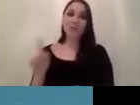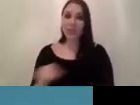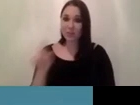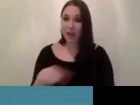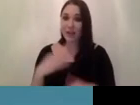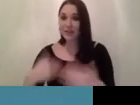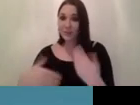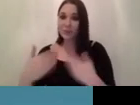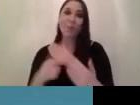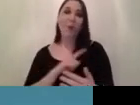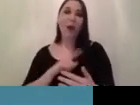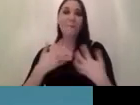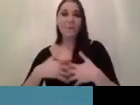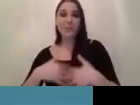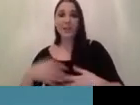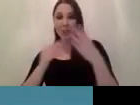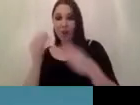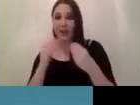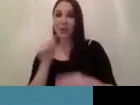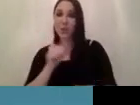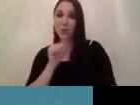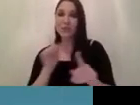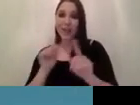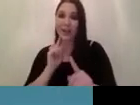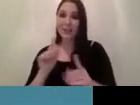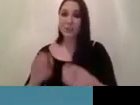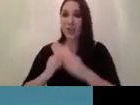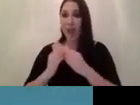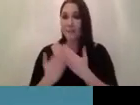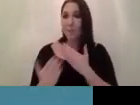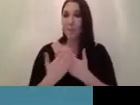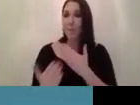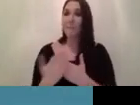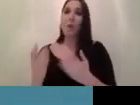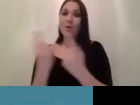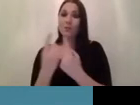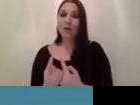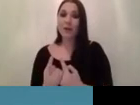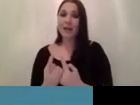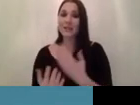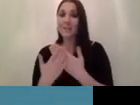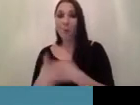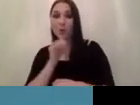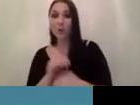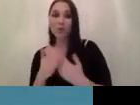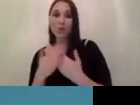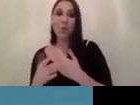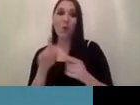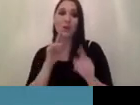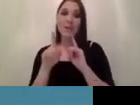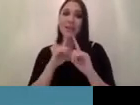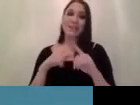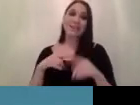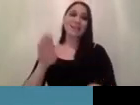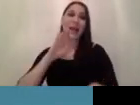machine learning is based on data you can then use this data to create an even better product get more users more data and this sounds just tremendous